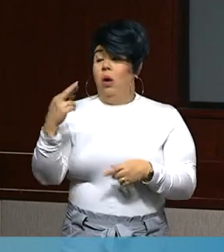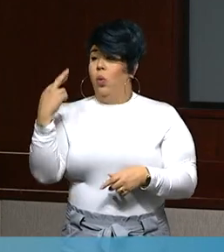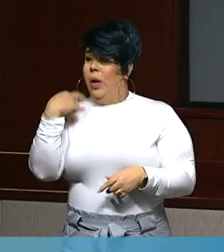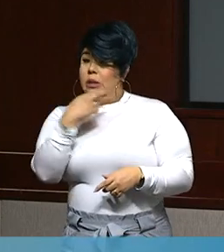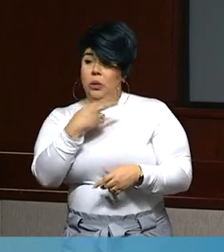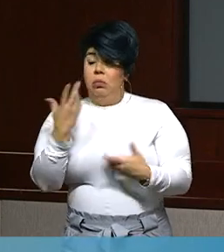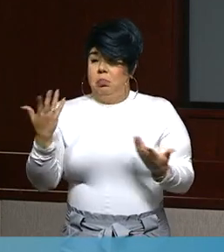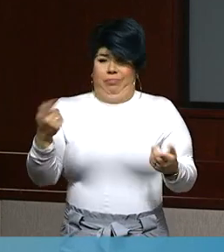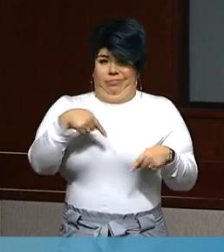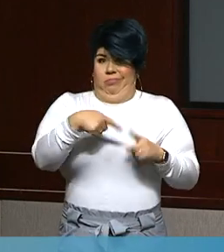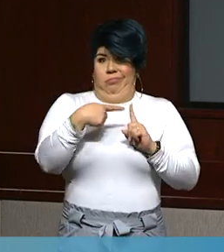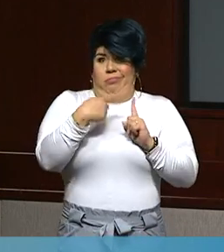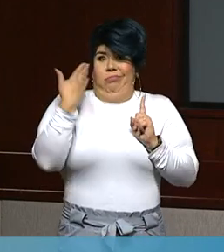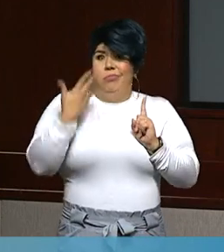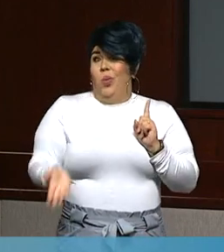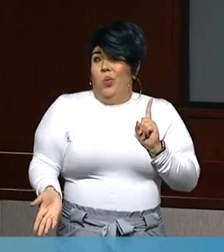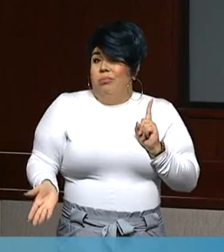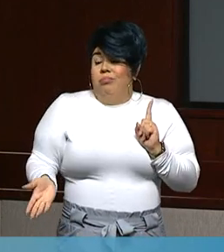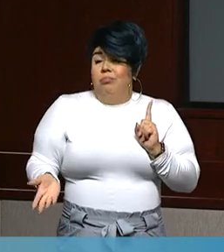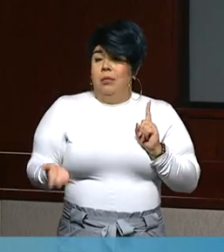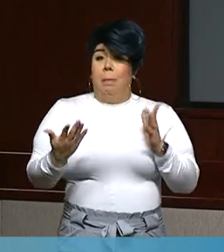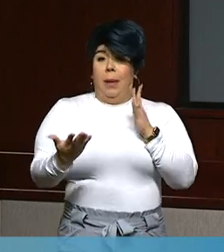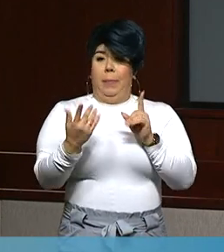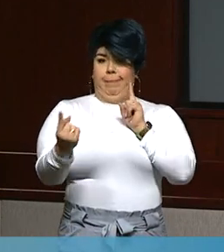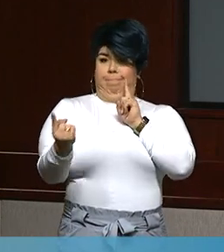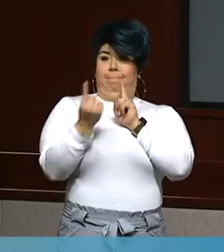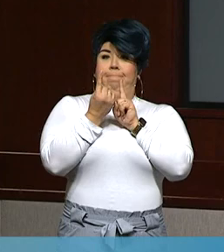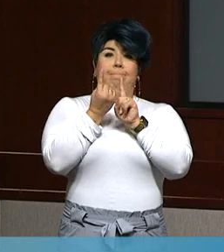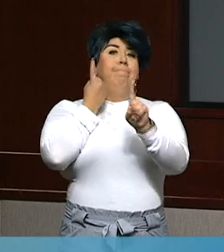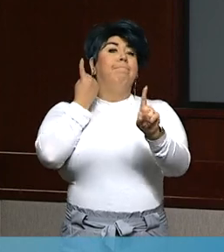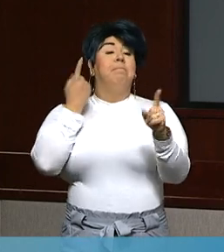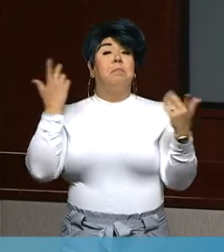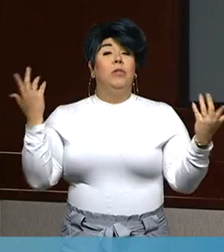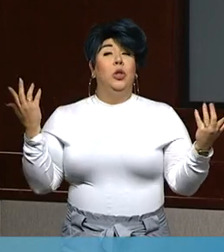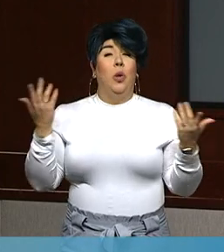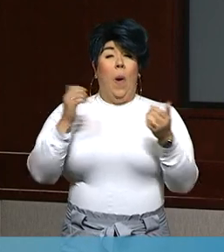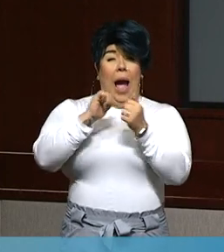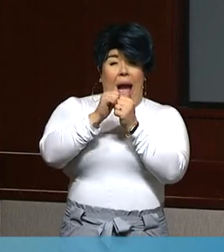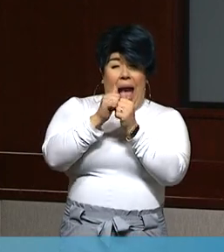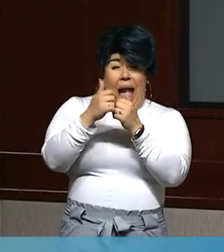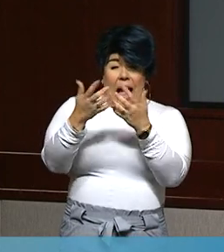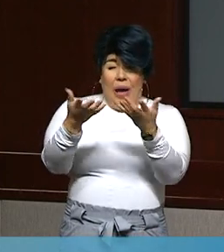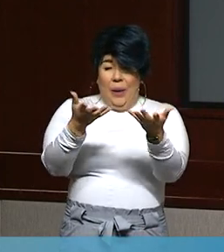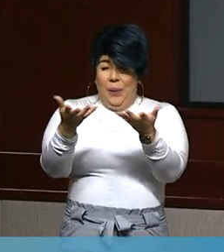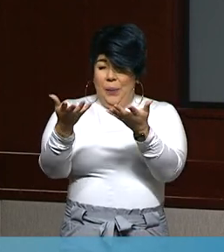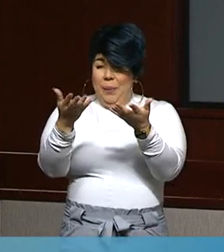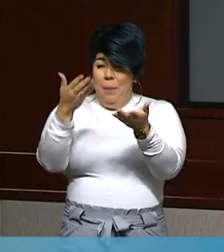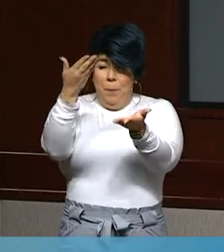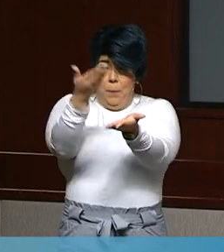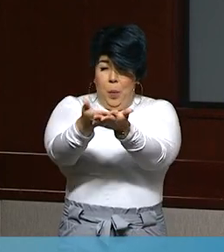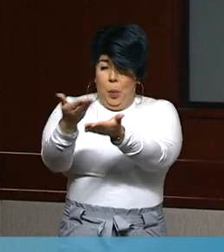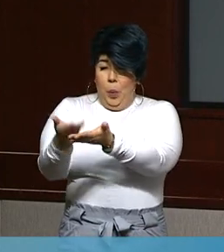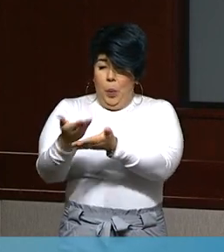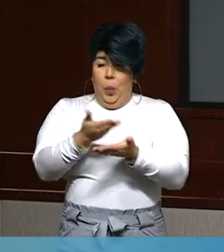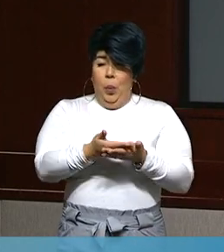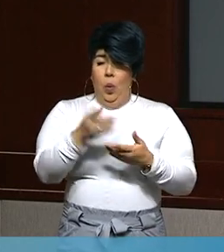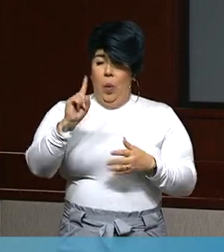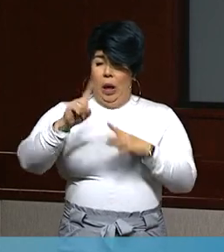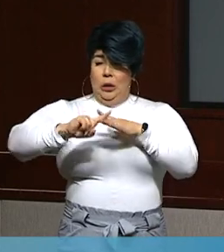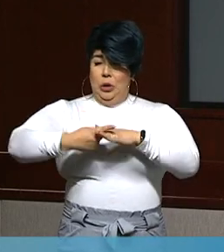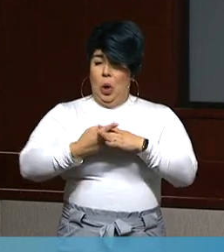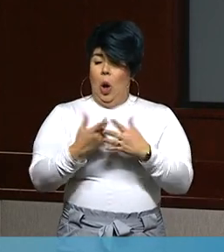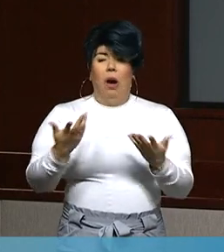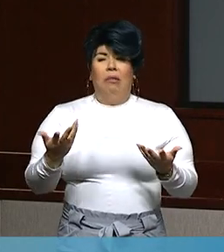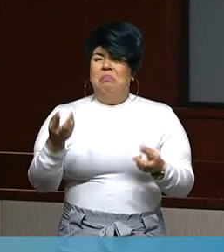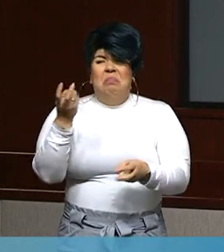it if they don't know somebody that was actually positive that they had close contact with. So tracking that back to where that initial infection came from becomes